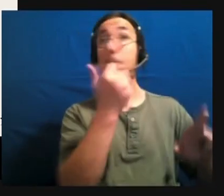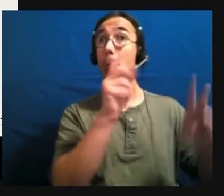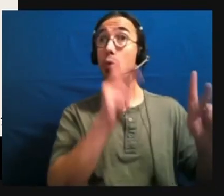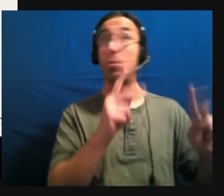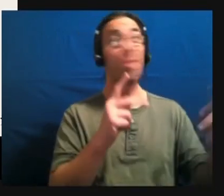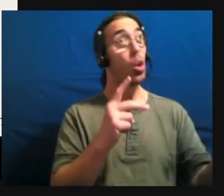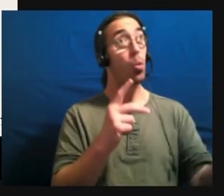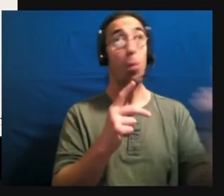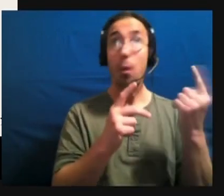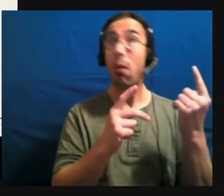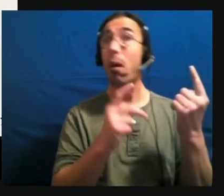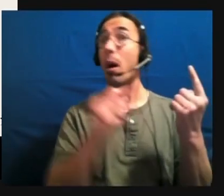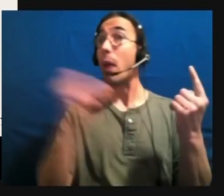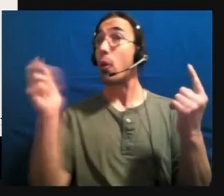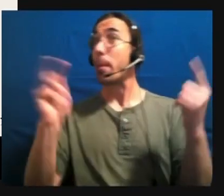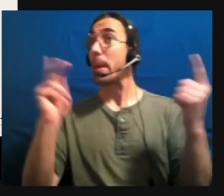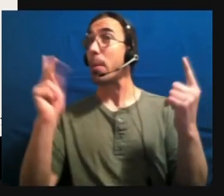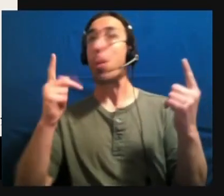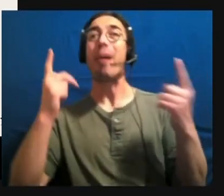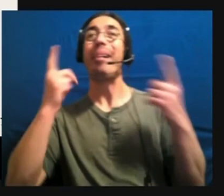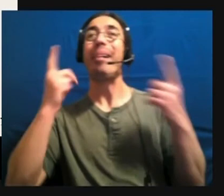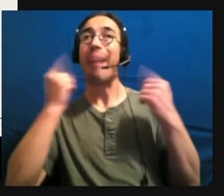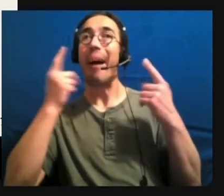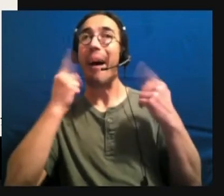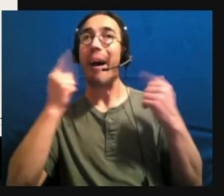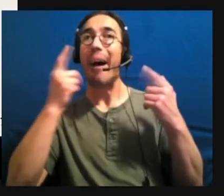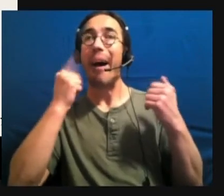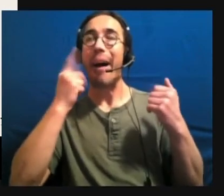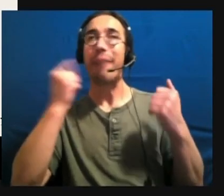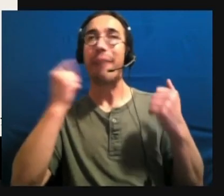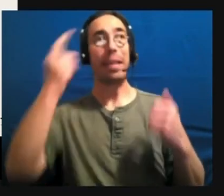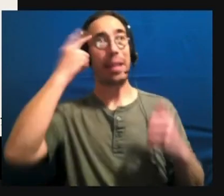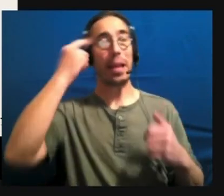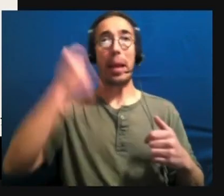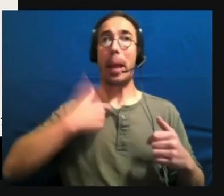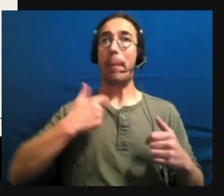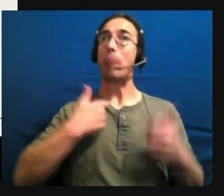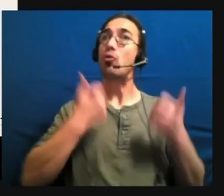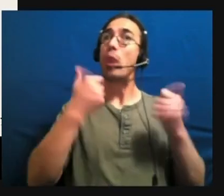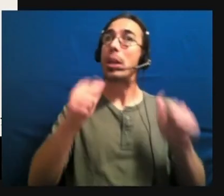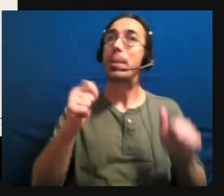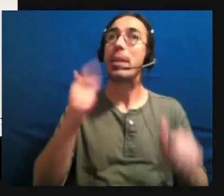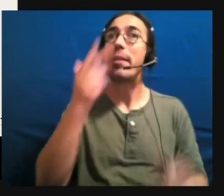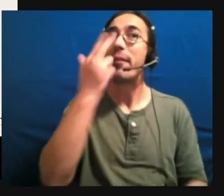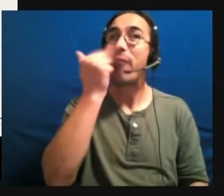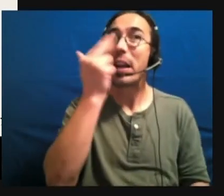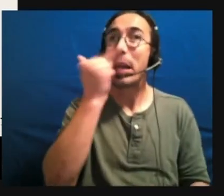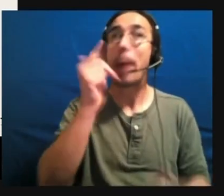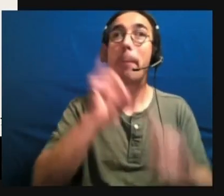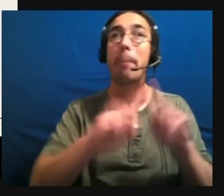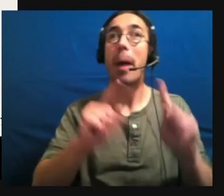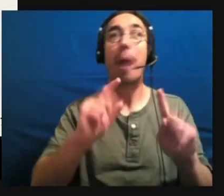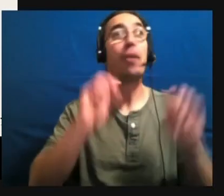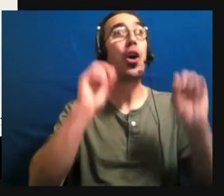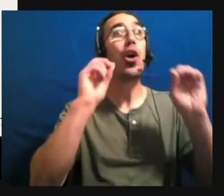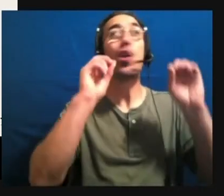everybody around me will laugh because they will be think that I'm being hilarious. And the reality is I have no idea what I said, but I laugh